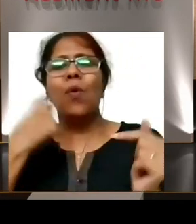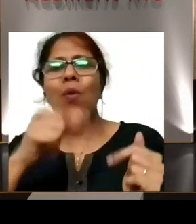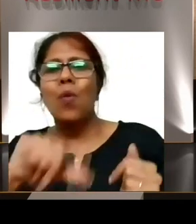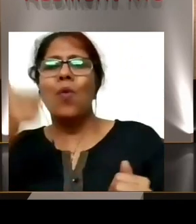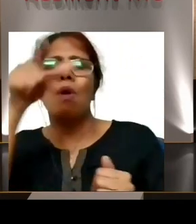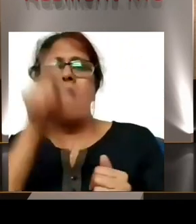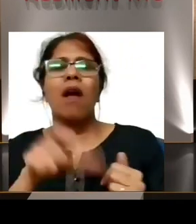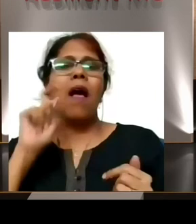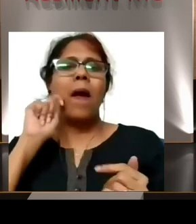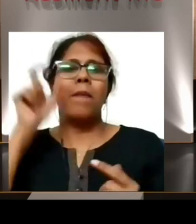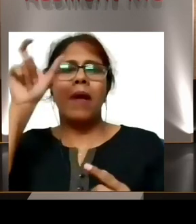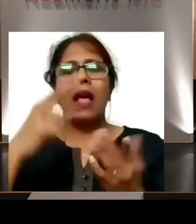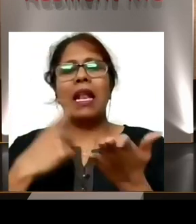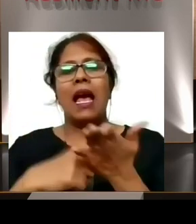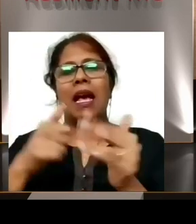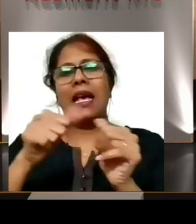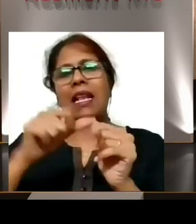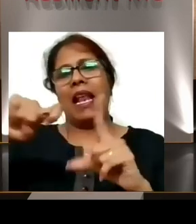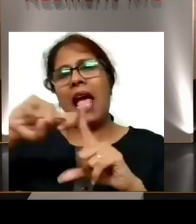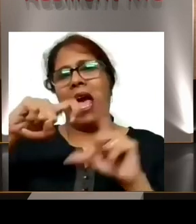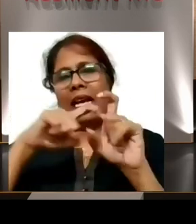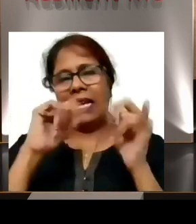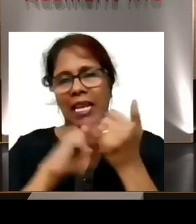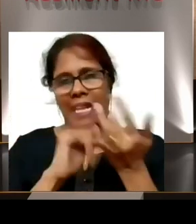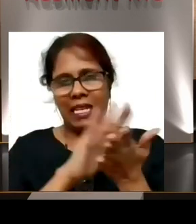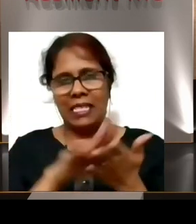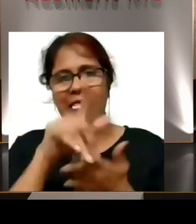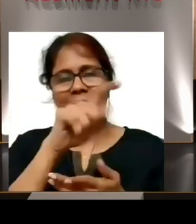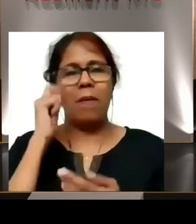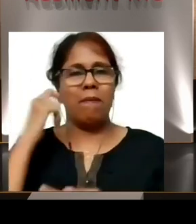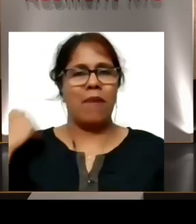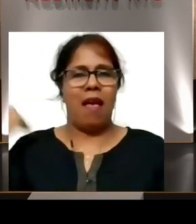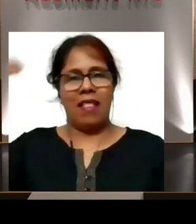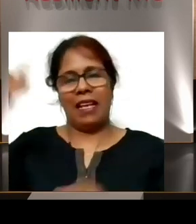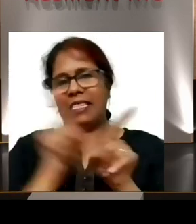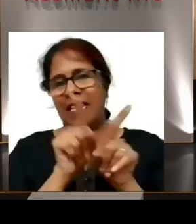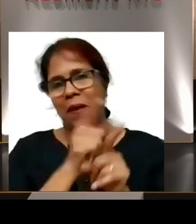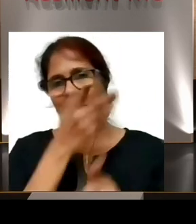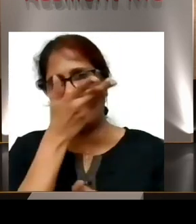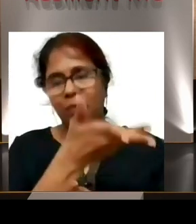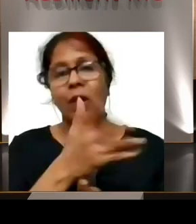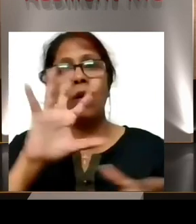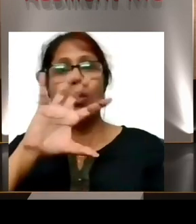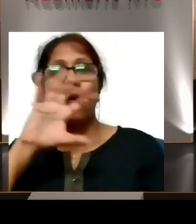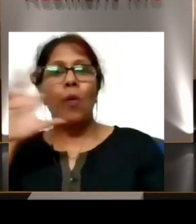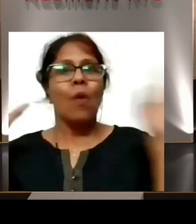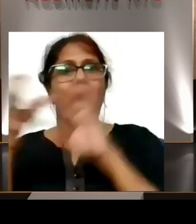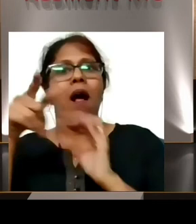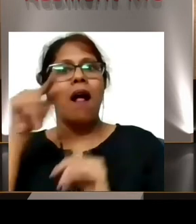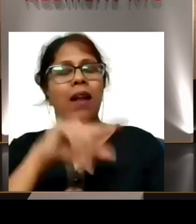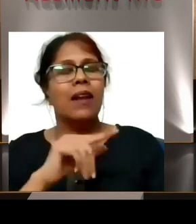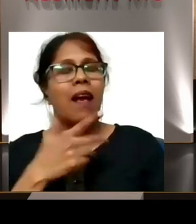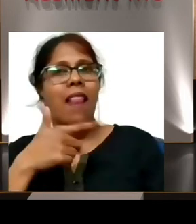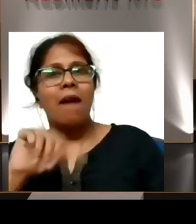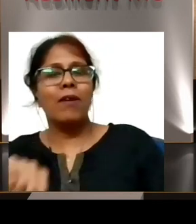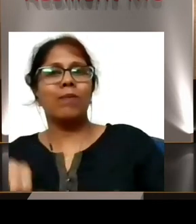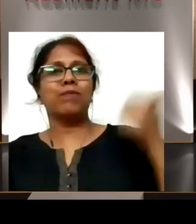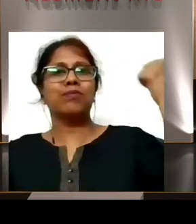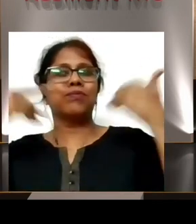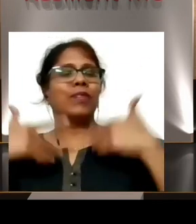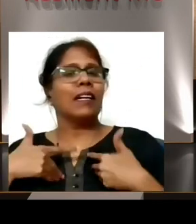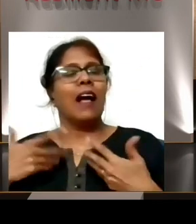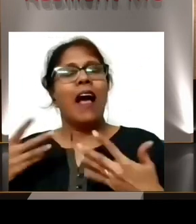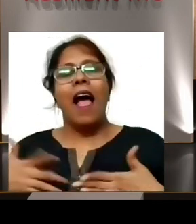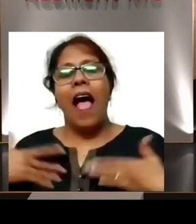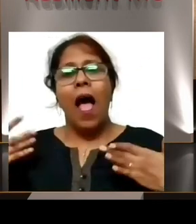2015. And this is my first medal at world championship, uh, at such appreciation after the event for